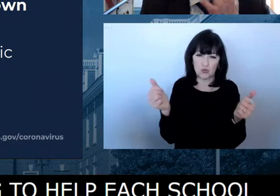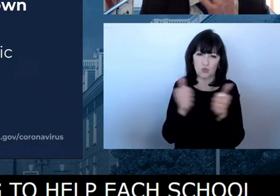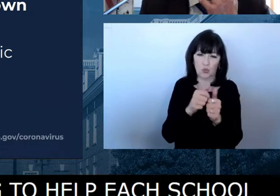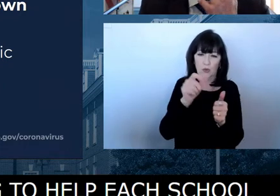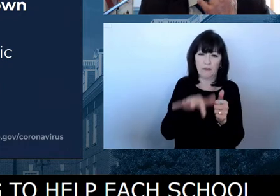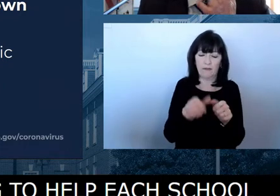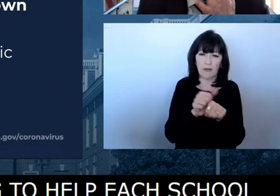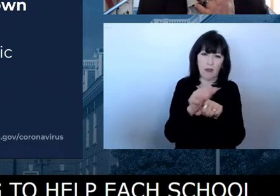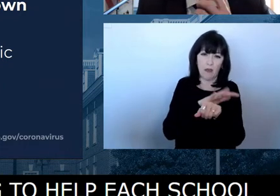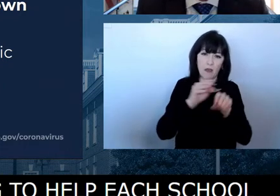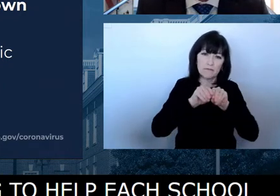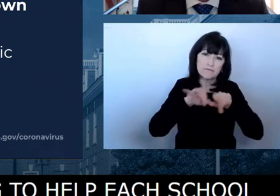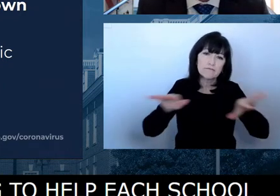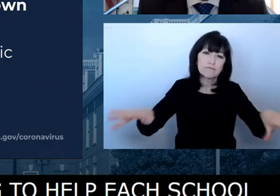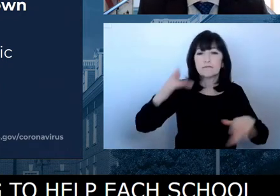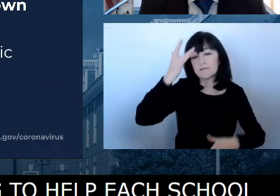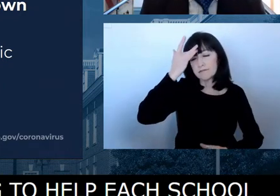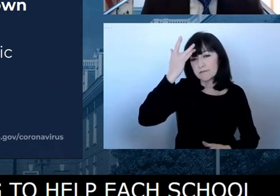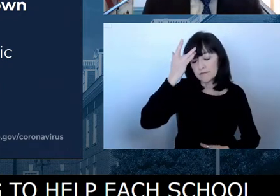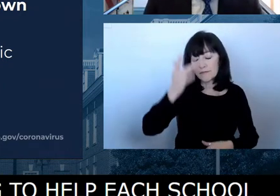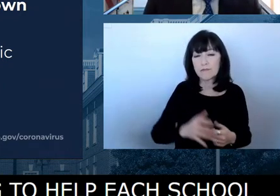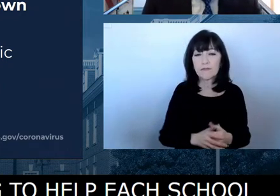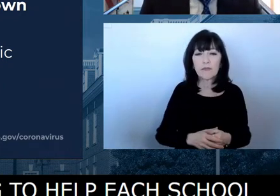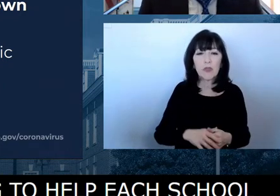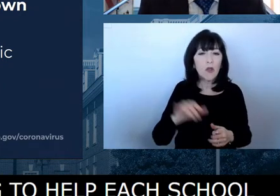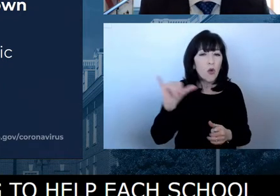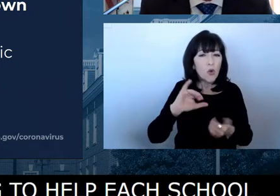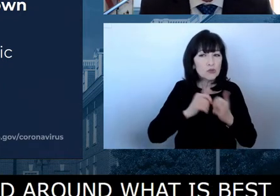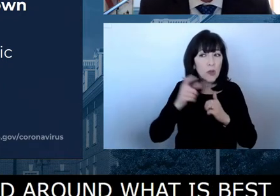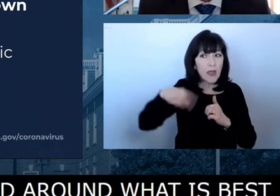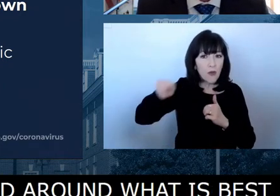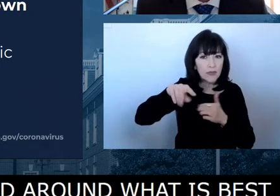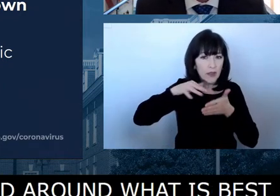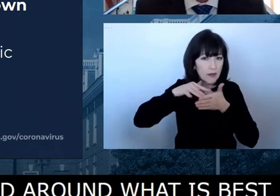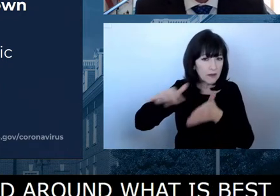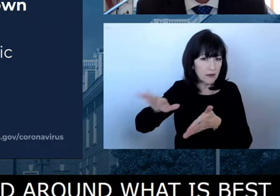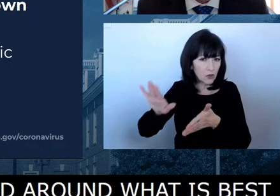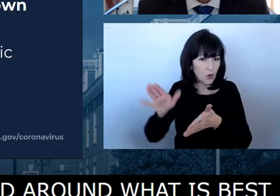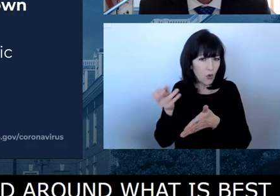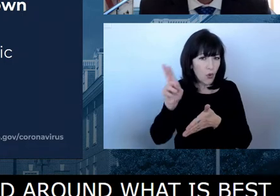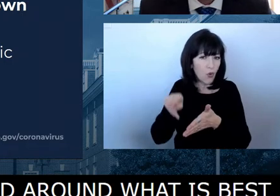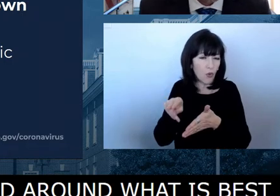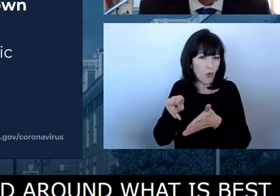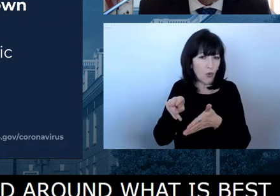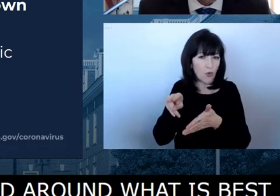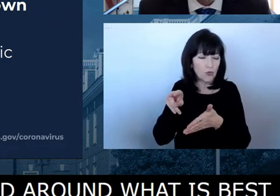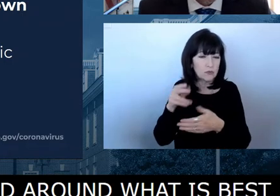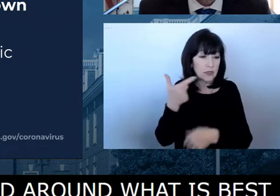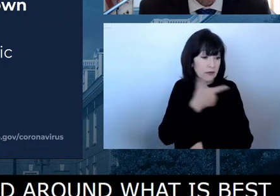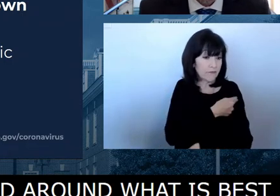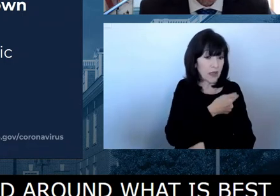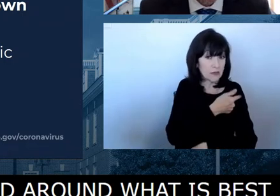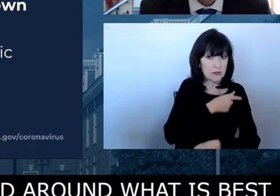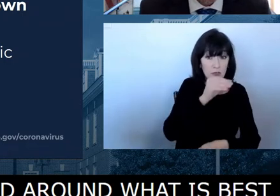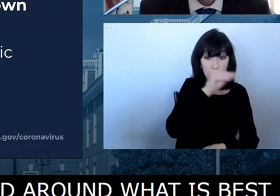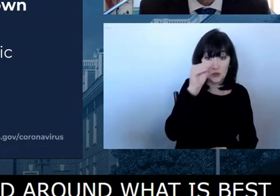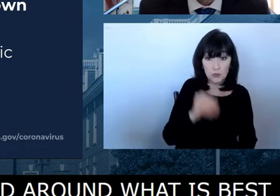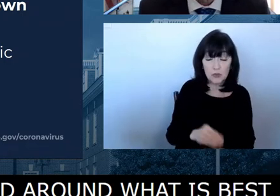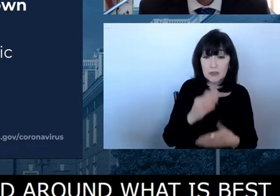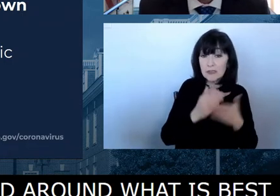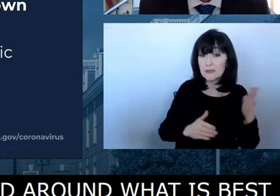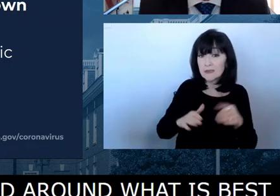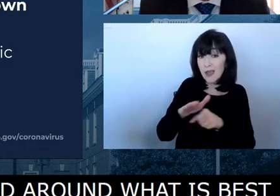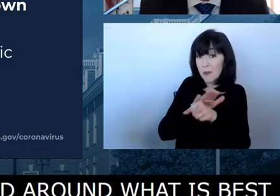own communities. Uh, as the governor, uh, indicated, we have some communities that have much higher vaccination